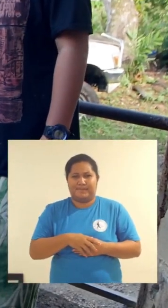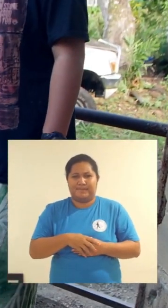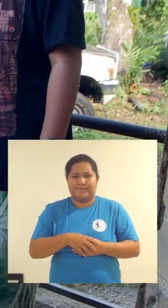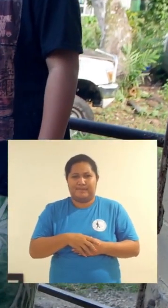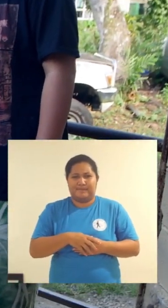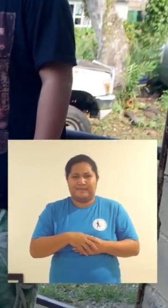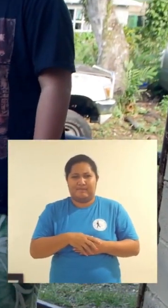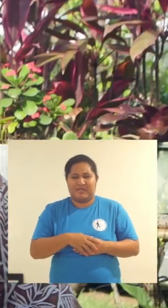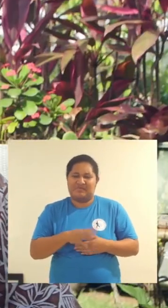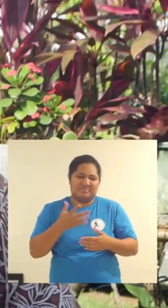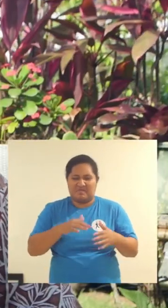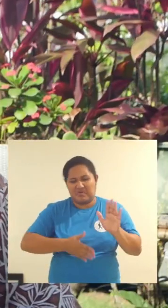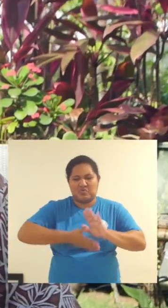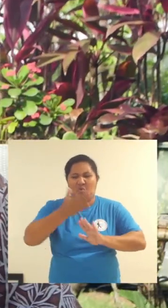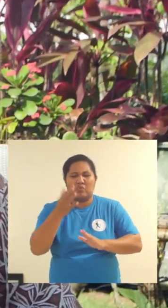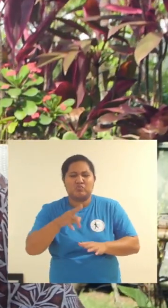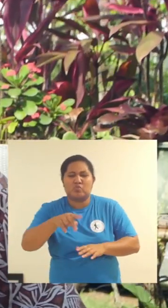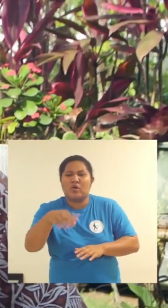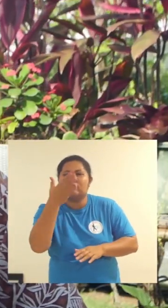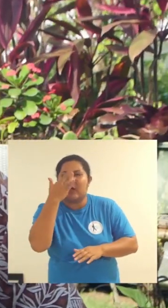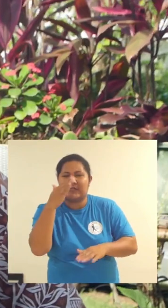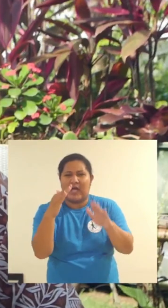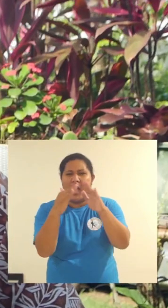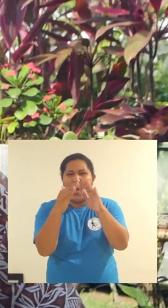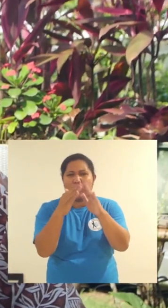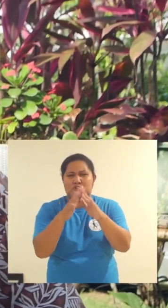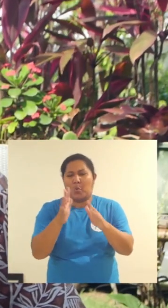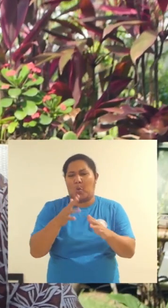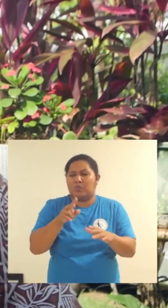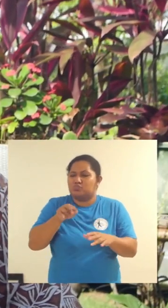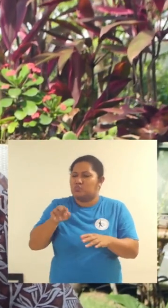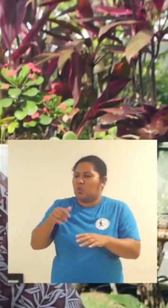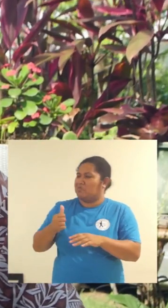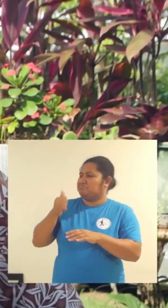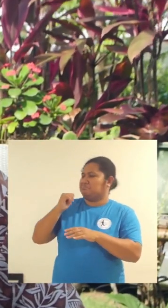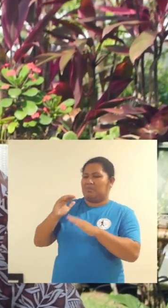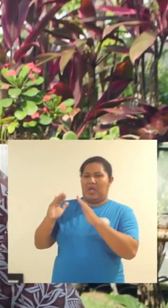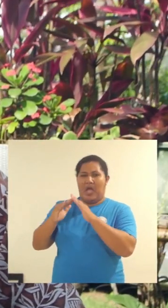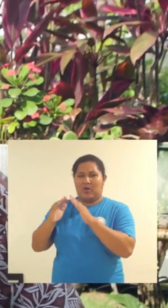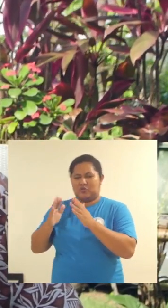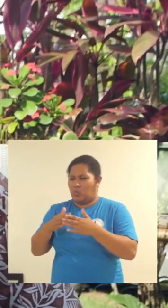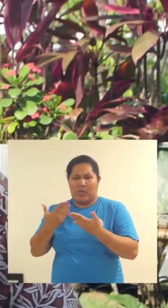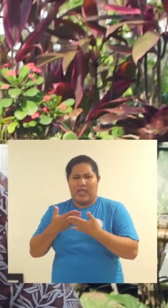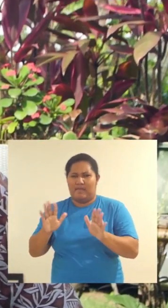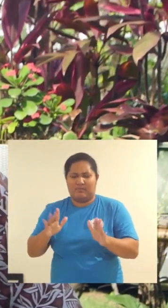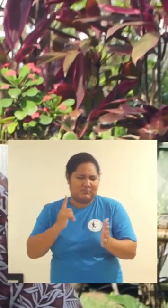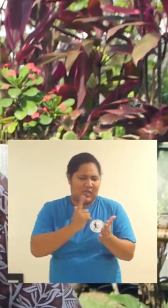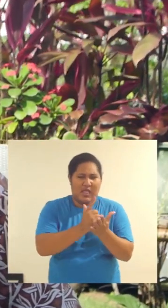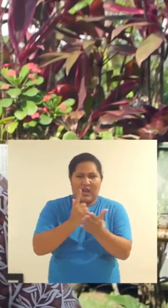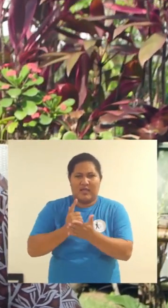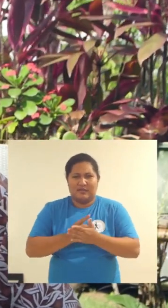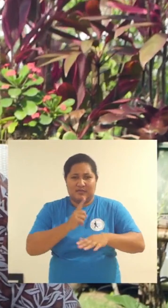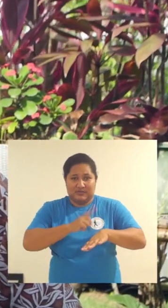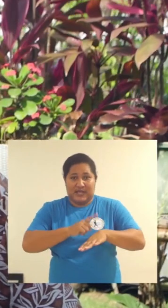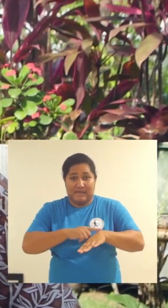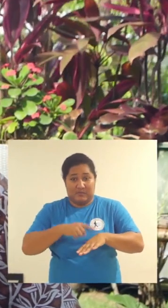Then I to with him by He had to leave